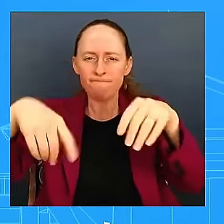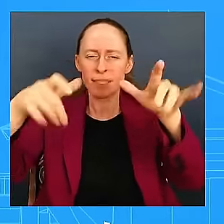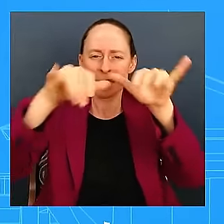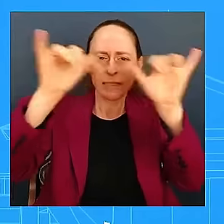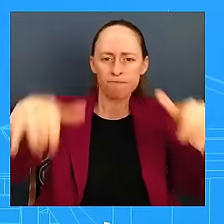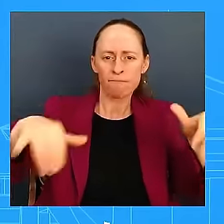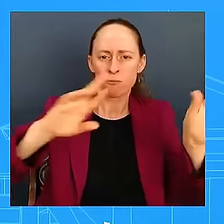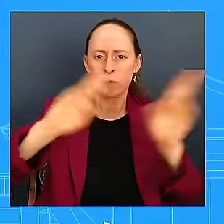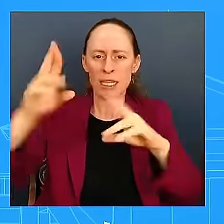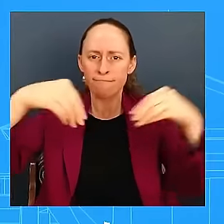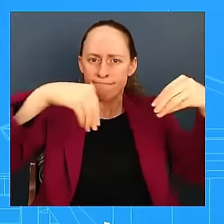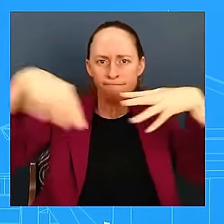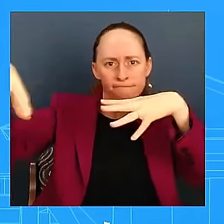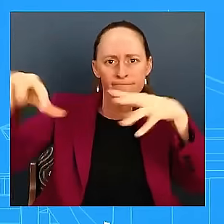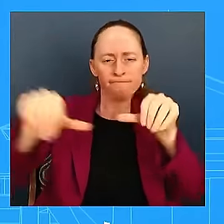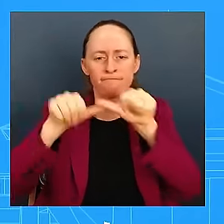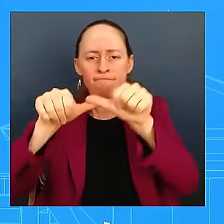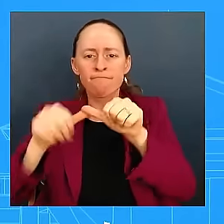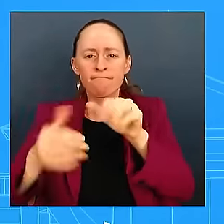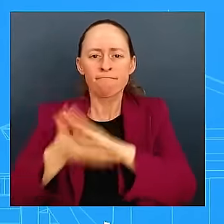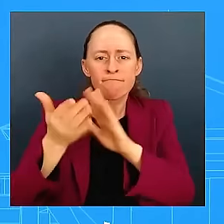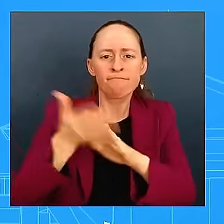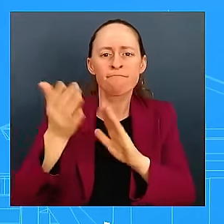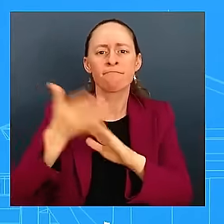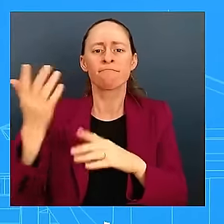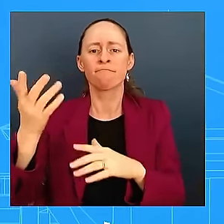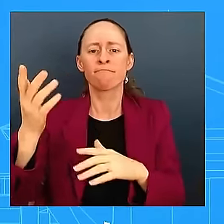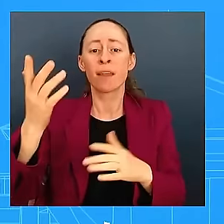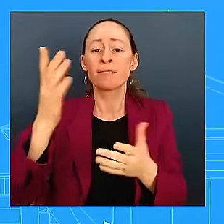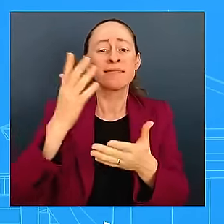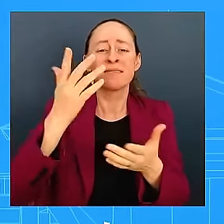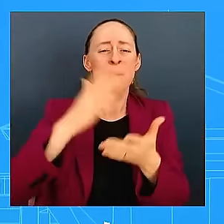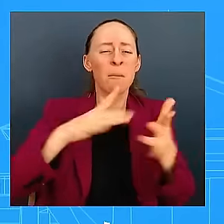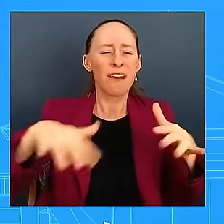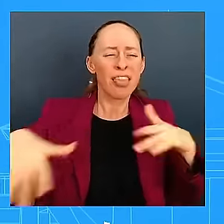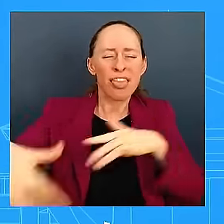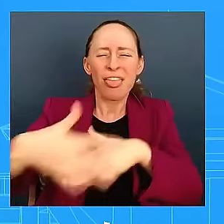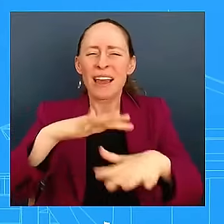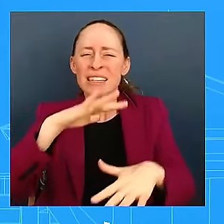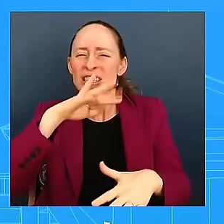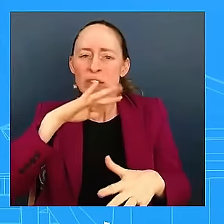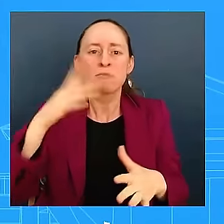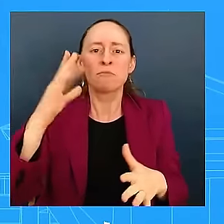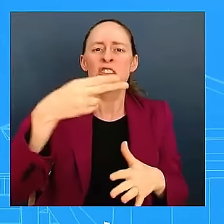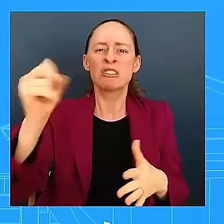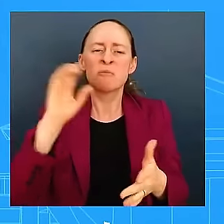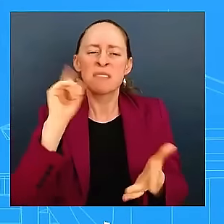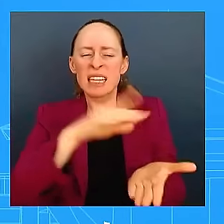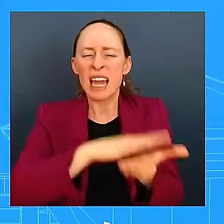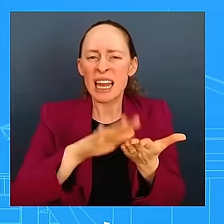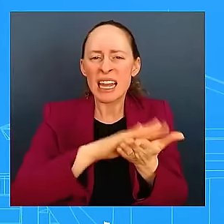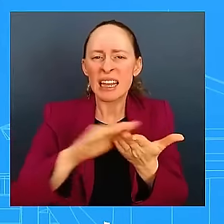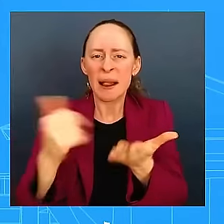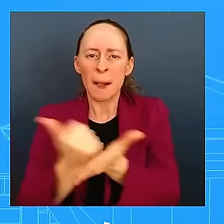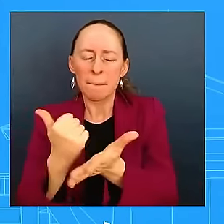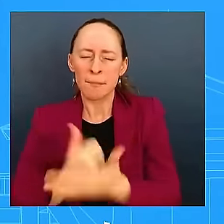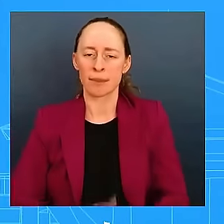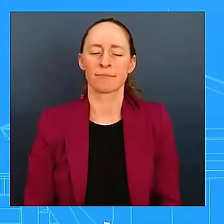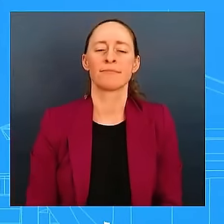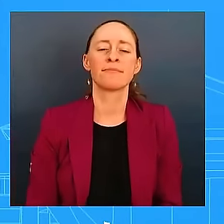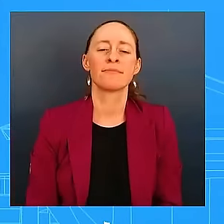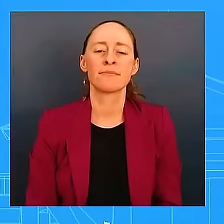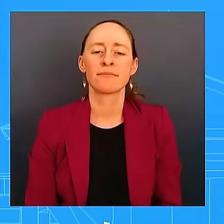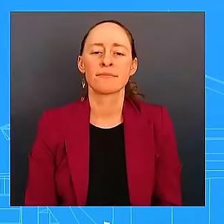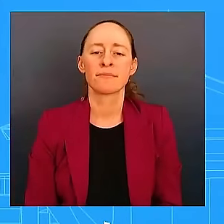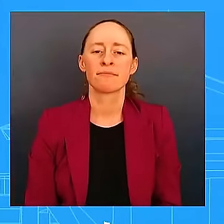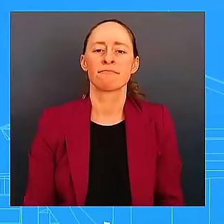and Human Services to evaluate the impacts to medical facilities. We have food, water, generators, and tarps that are